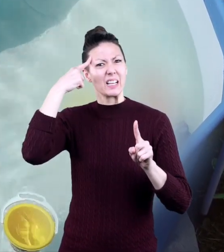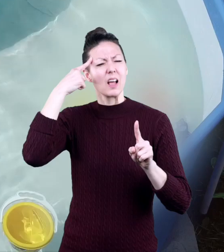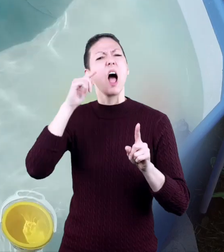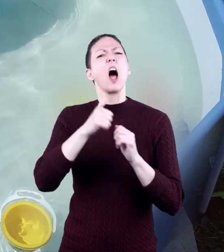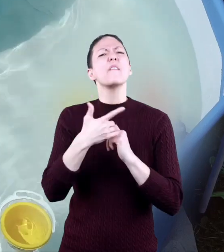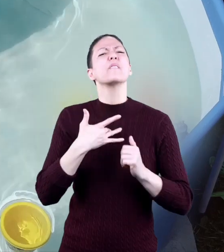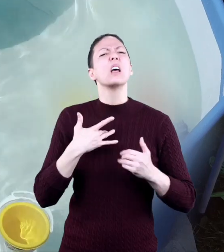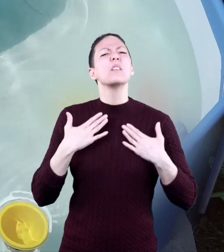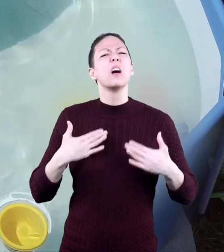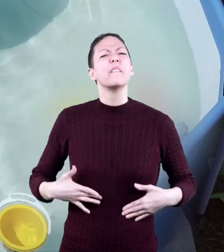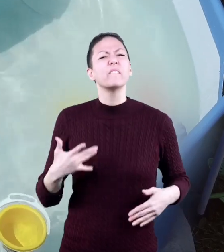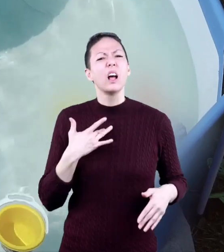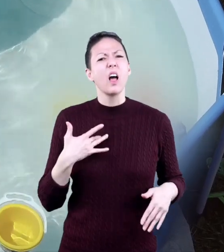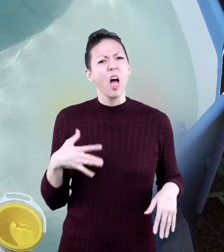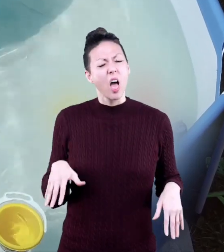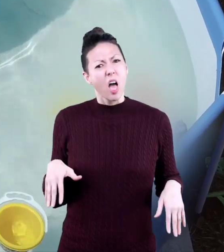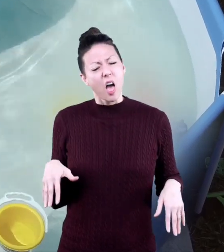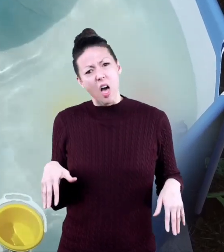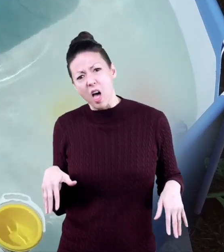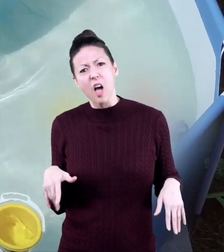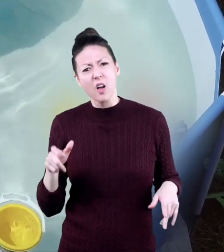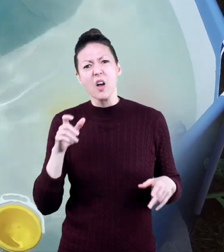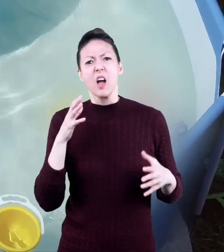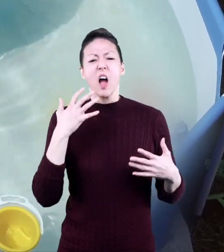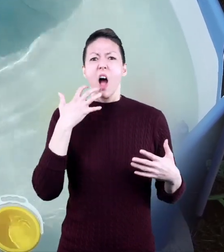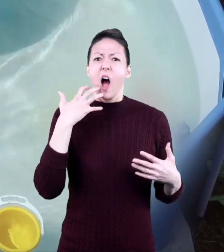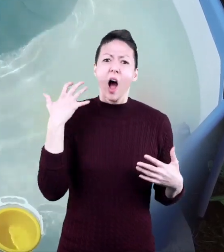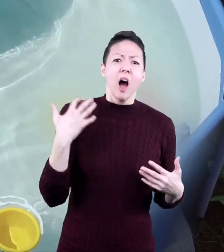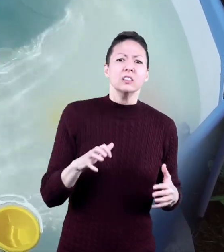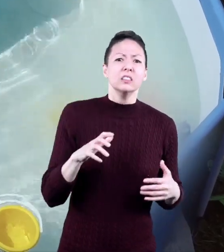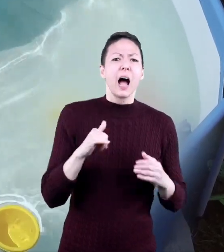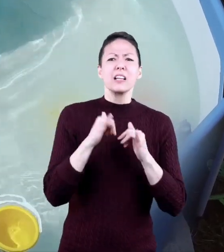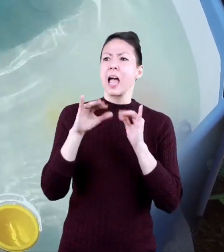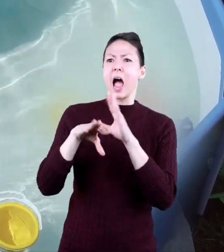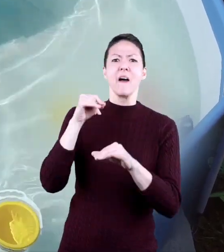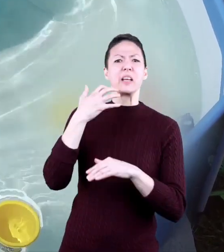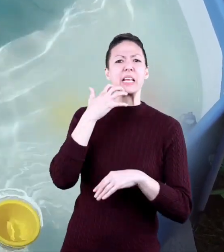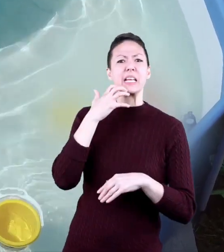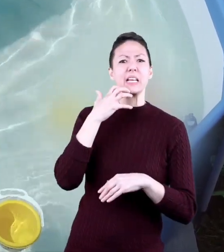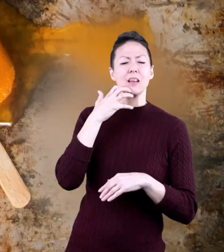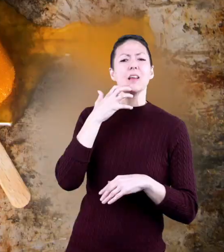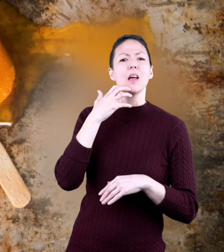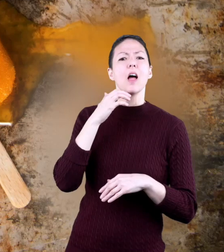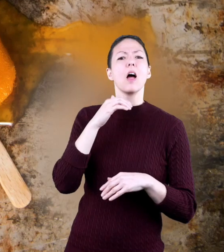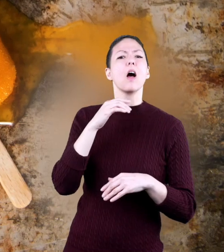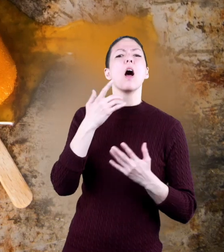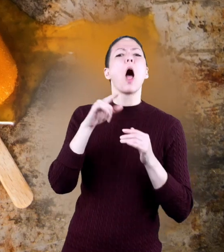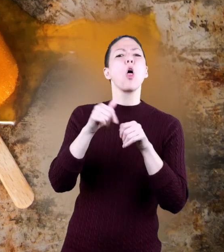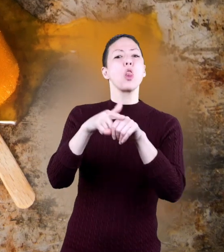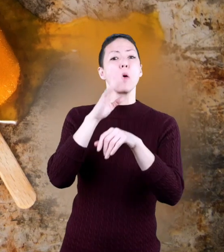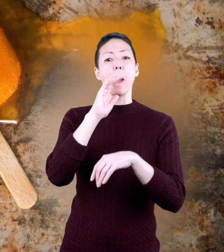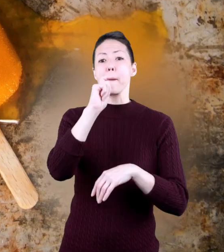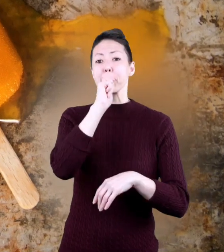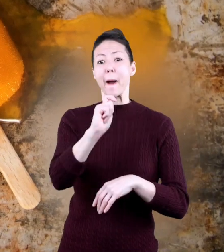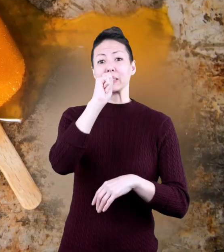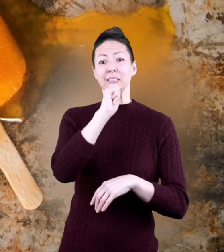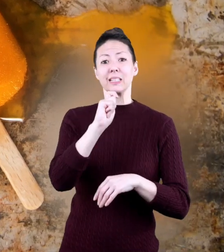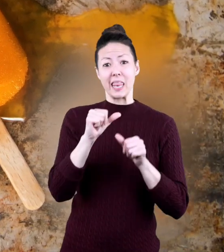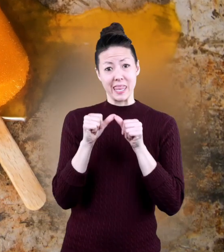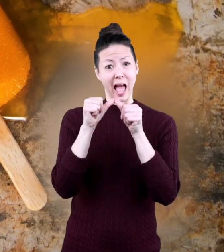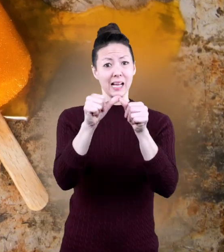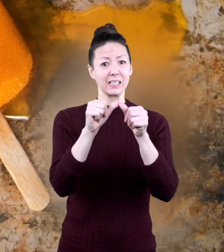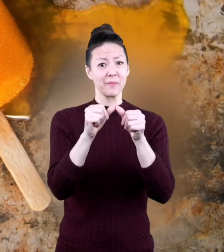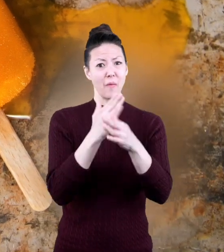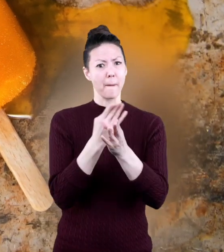How does your body feel? How long can you stay out in that heat? How long would a popsicle last before it